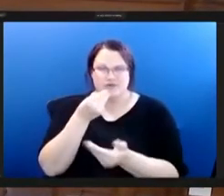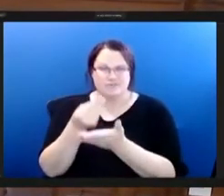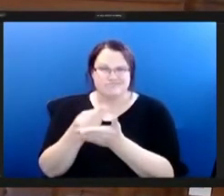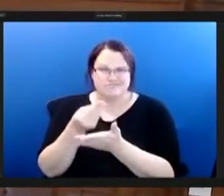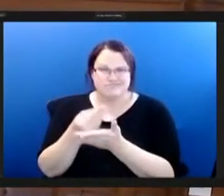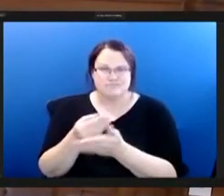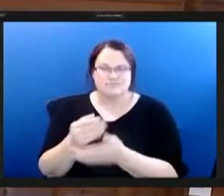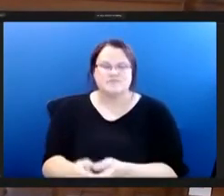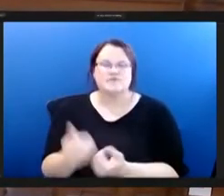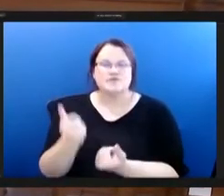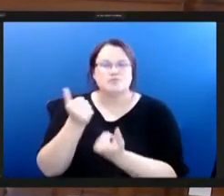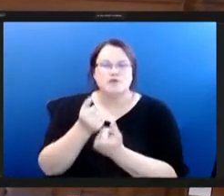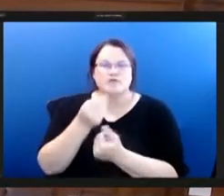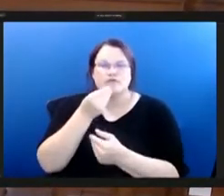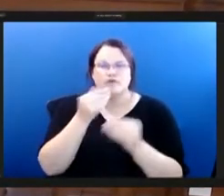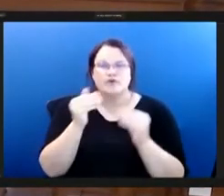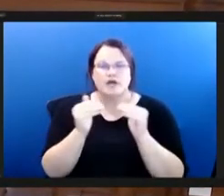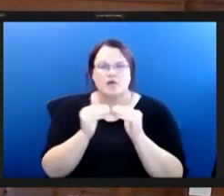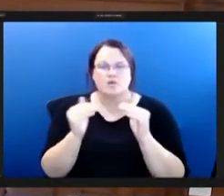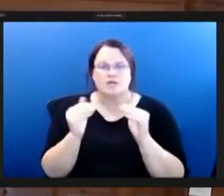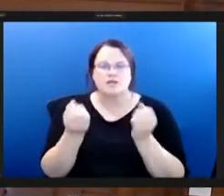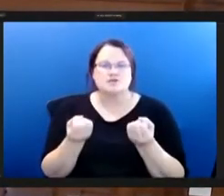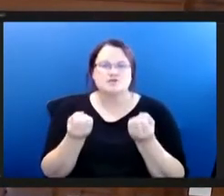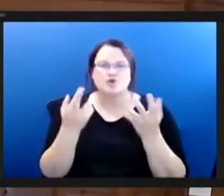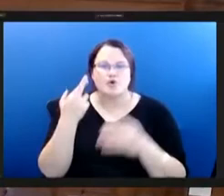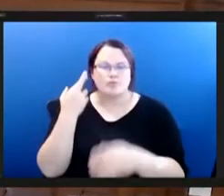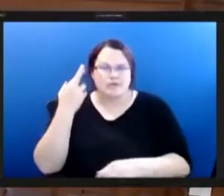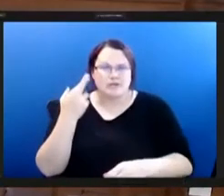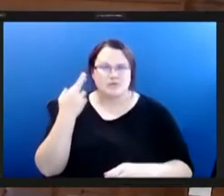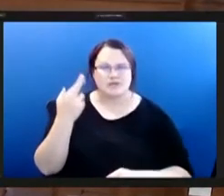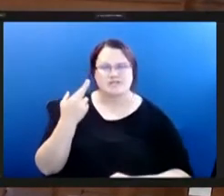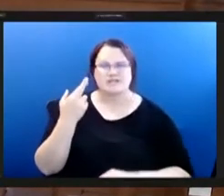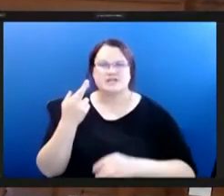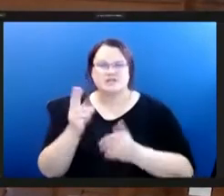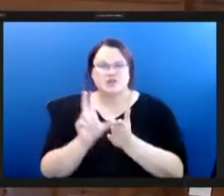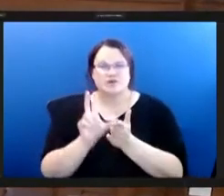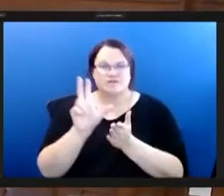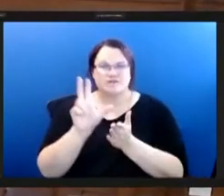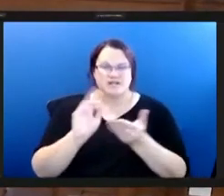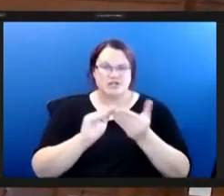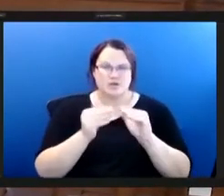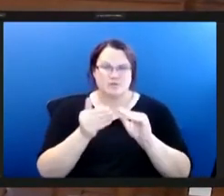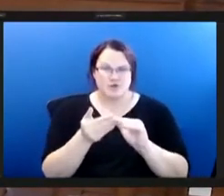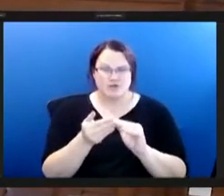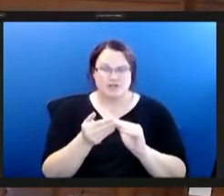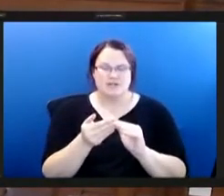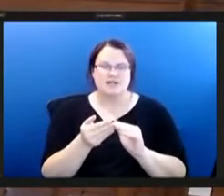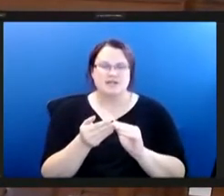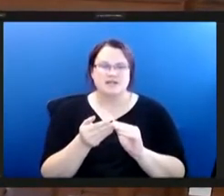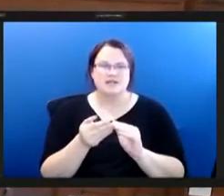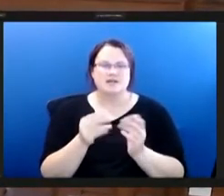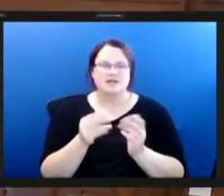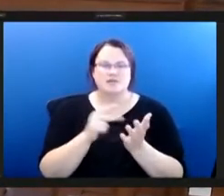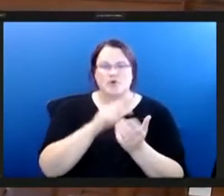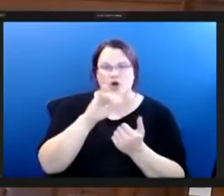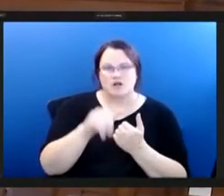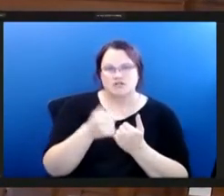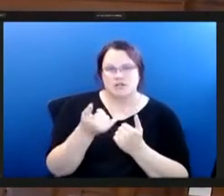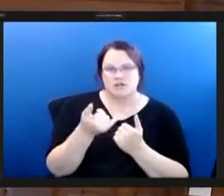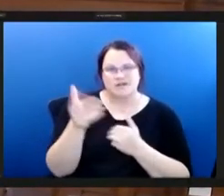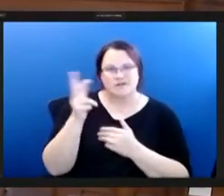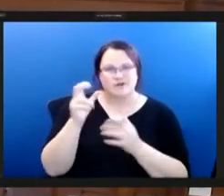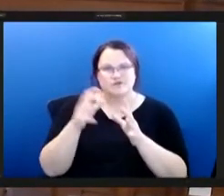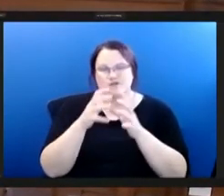there are so many reasons to invest in community projects that address food apartheid and you've heard about so many of them